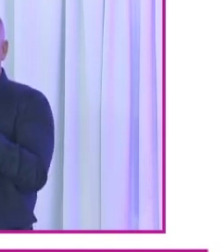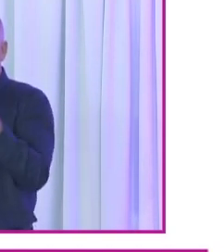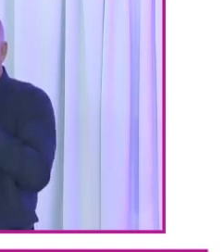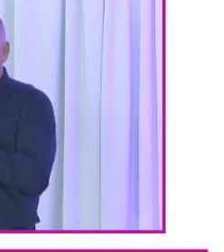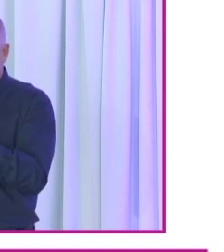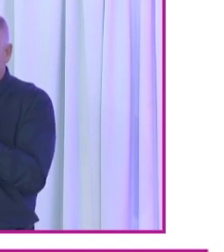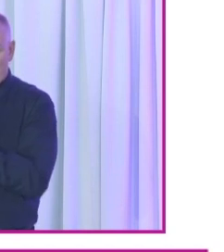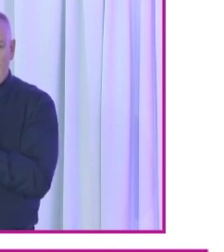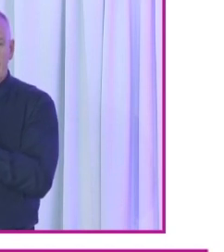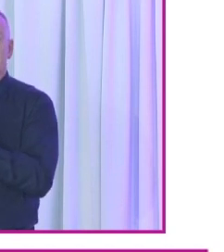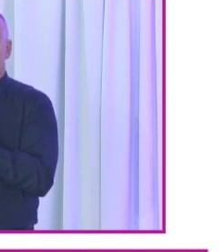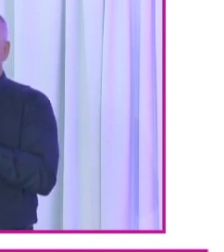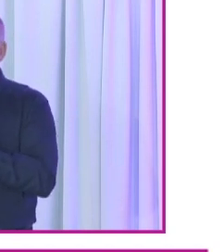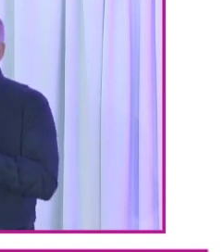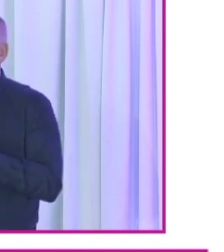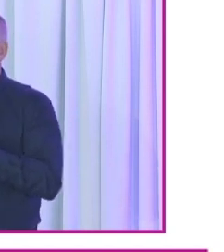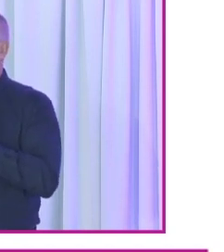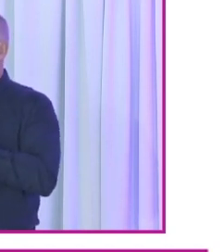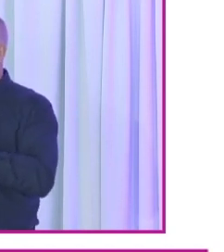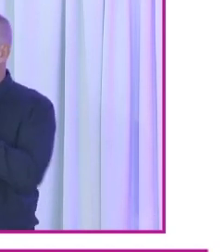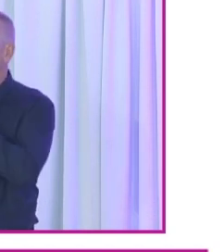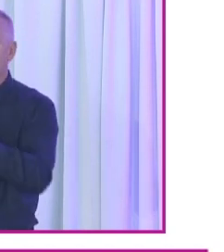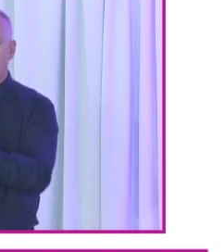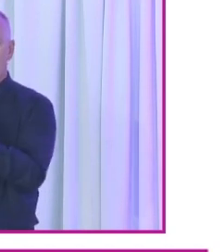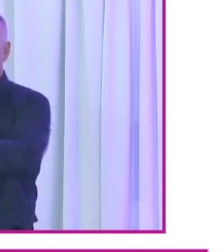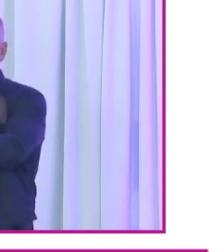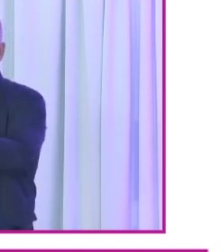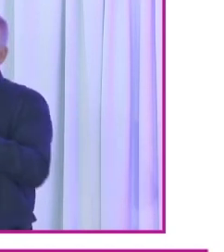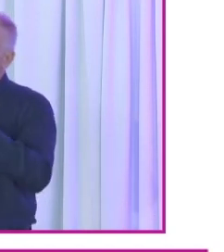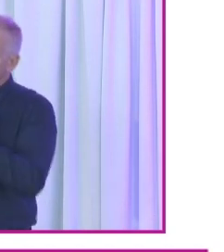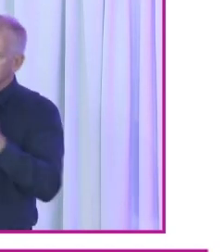voting experiences of disabled voters.